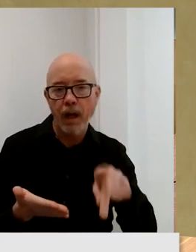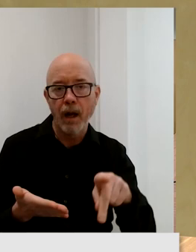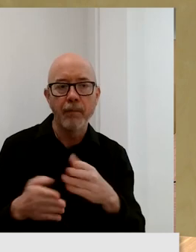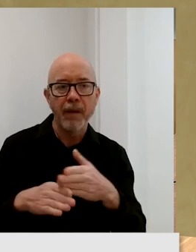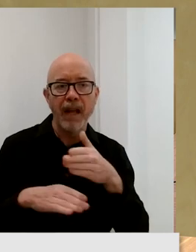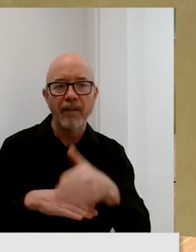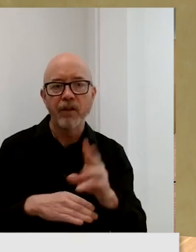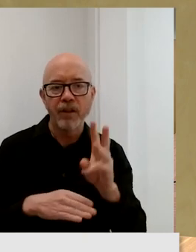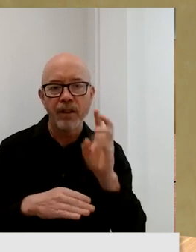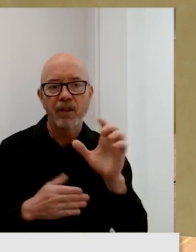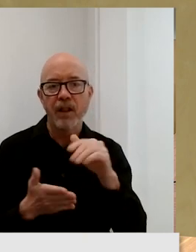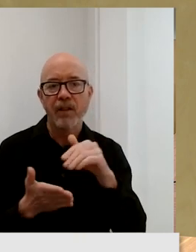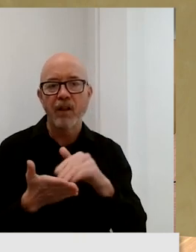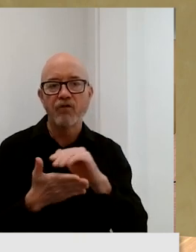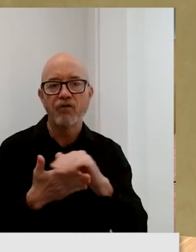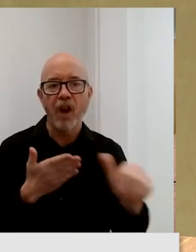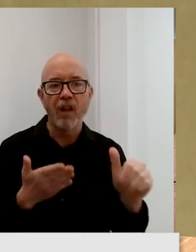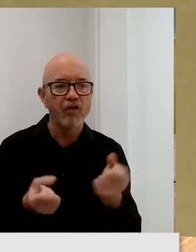of public money later.